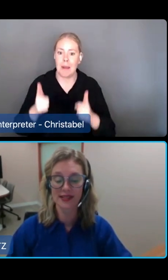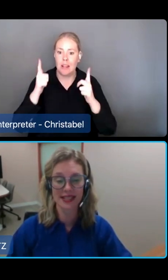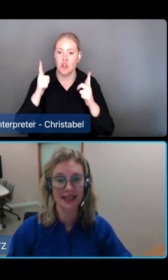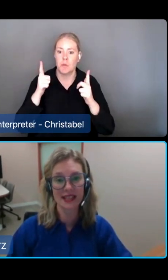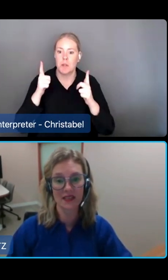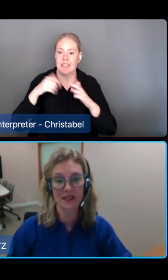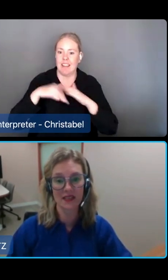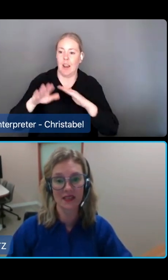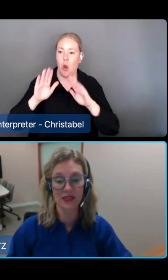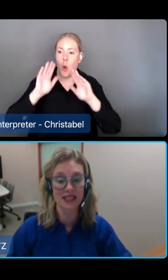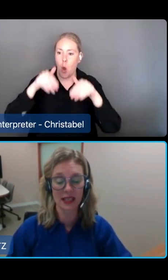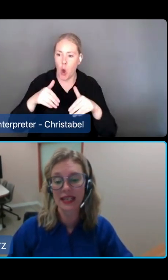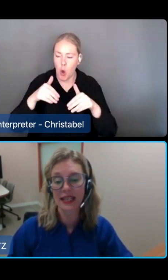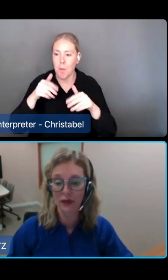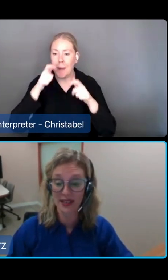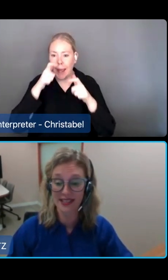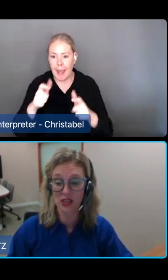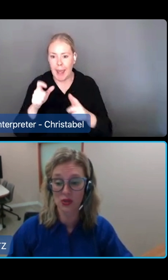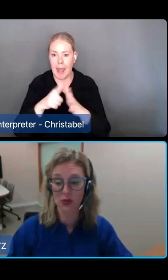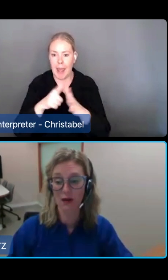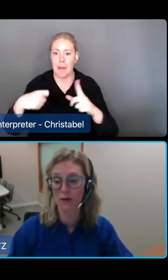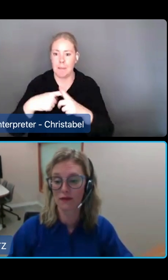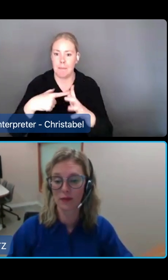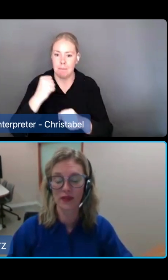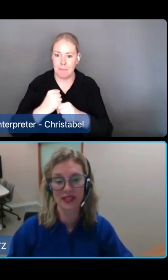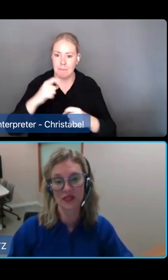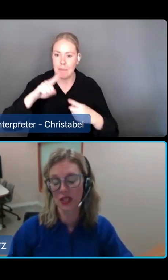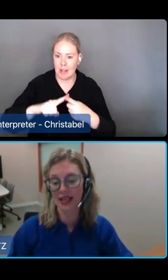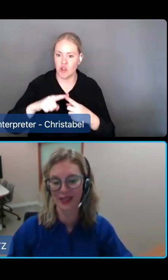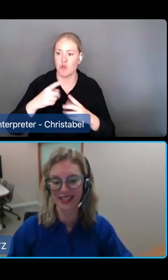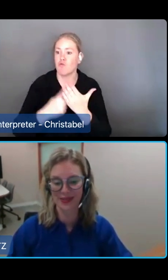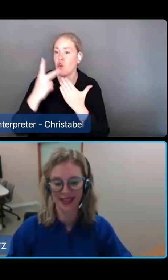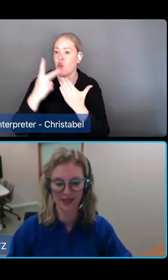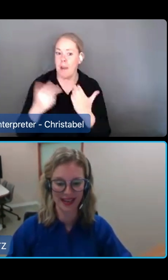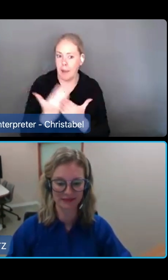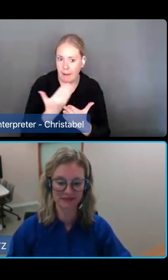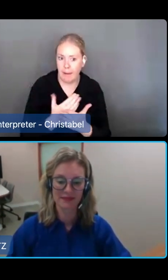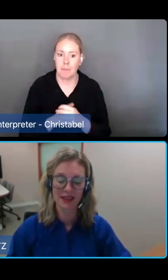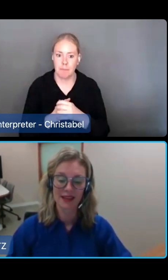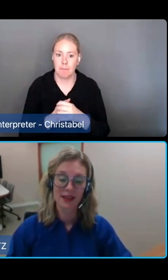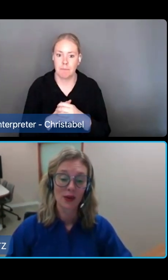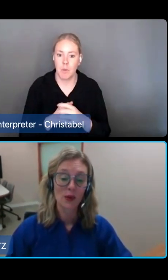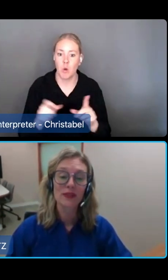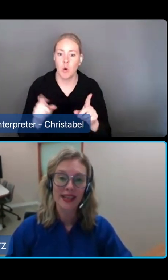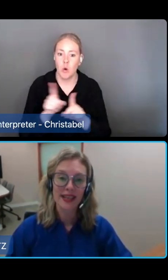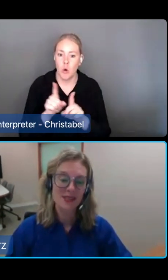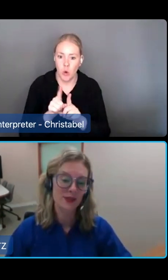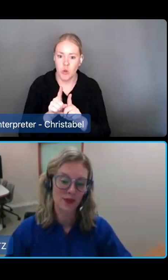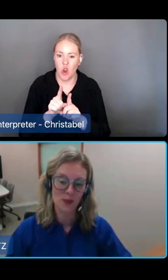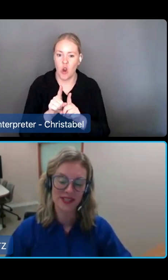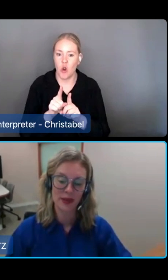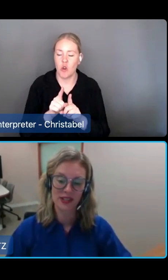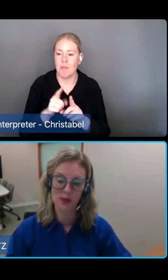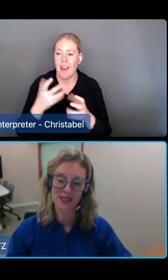24 hours a day, seven days a week in every residential care home from the 1st of July 2023. All of these